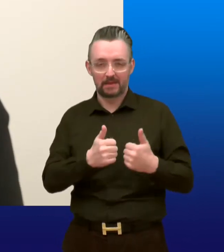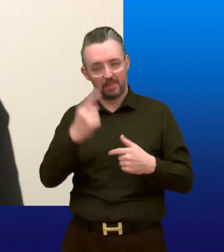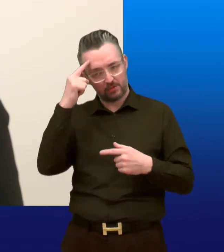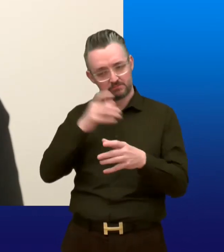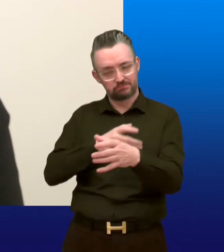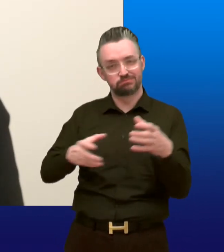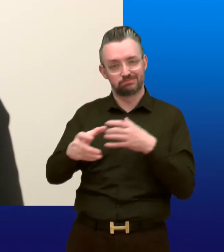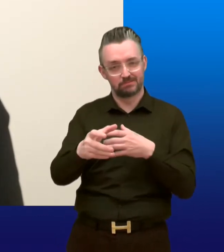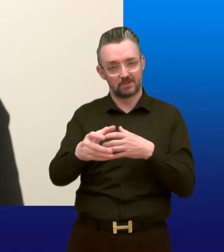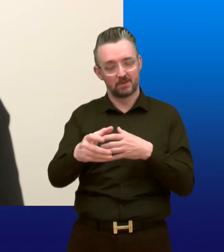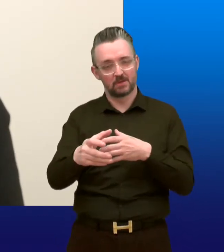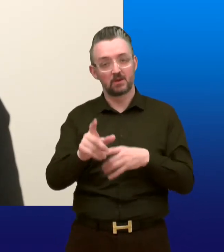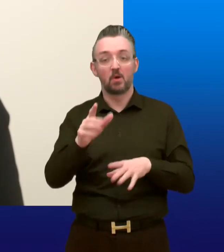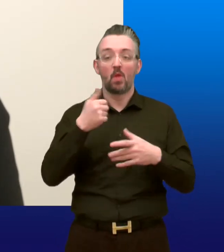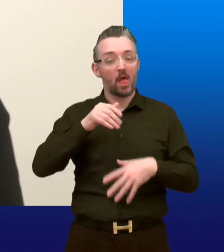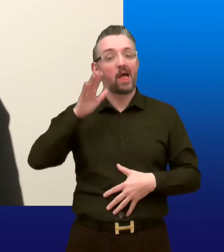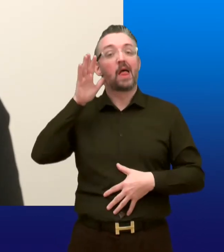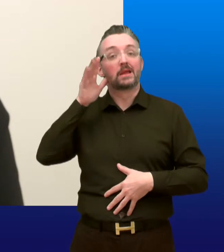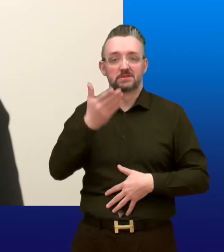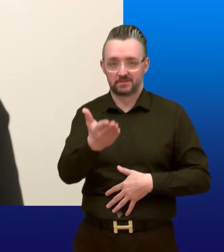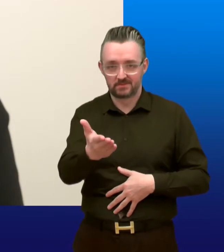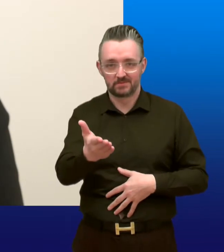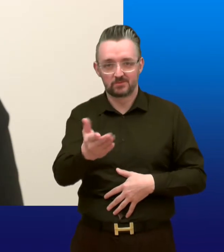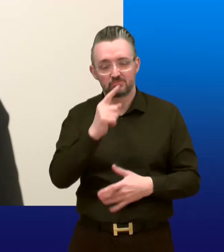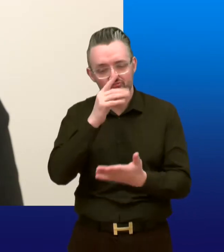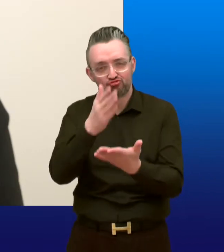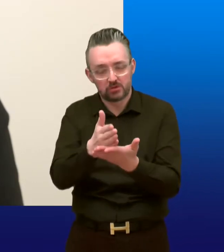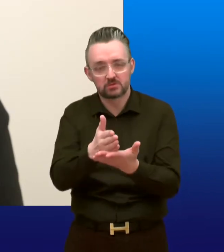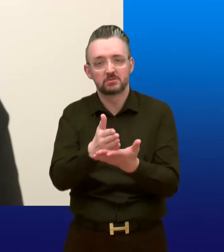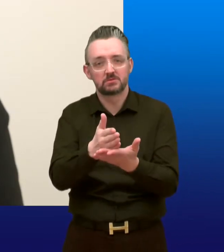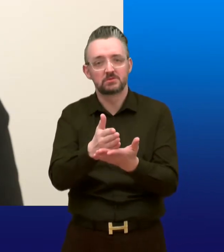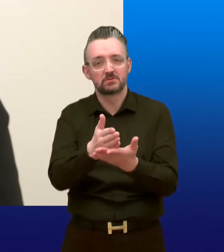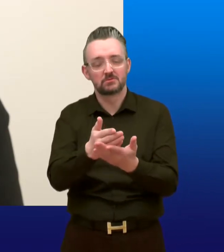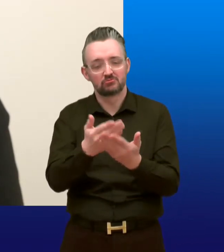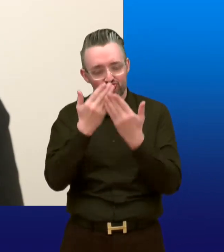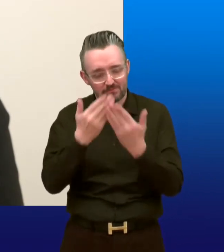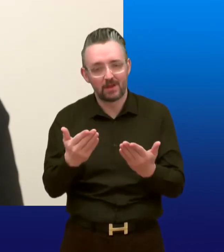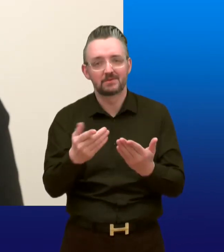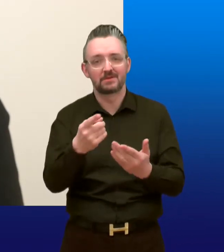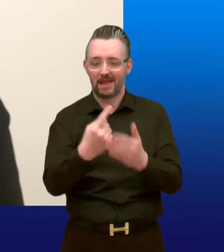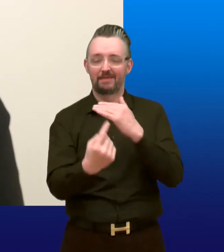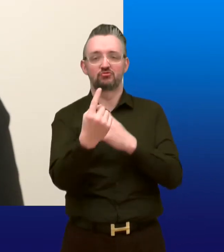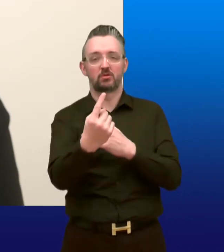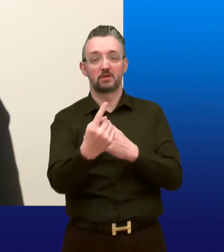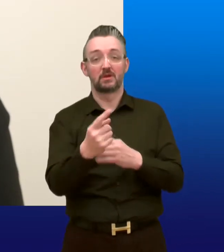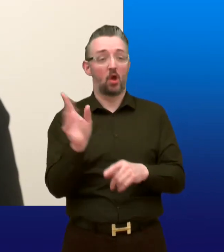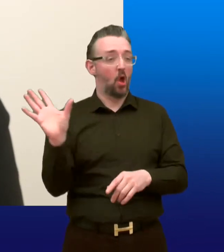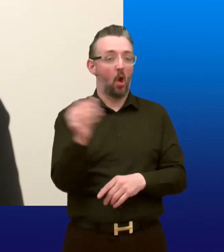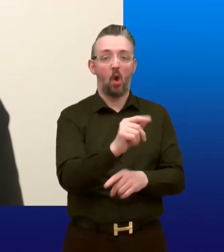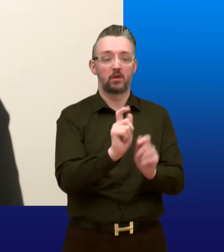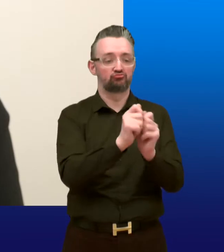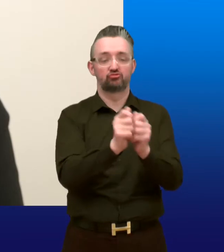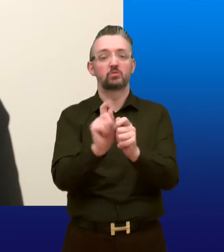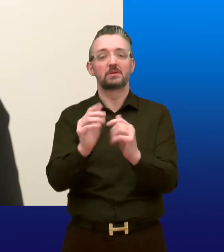you might feel. 2. Listen to you, trust you and treat you as an individual. 3. Treat everyone